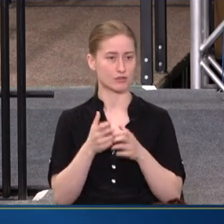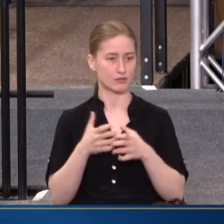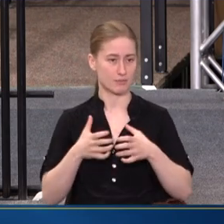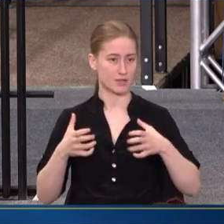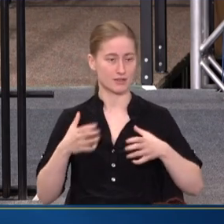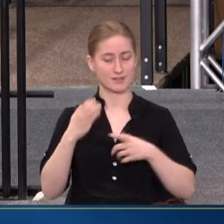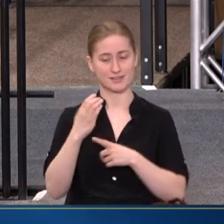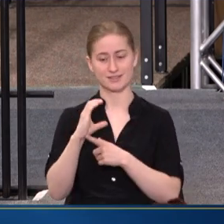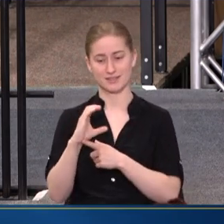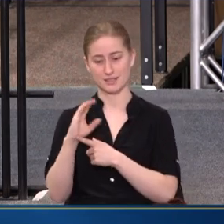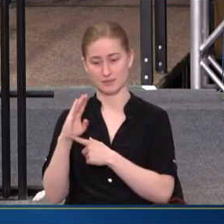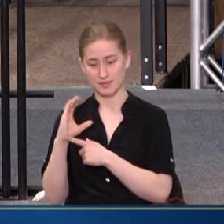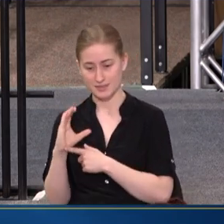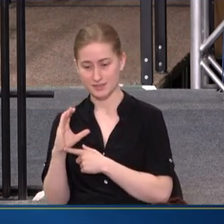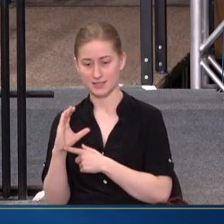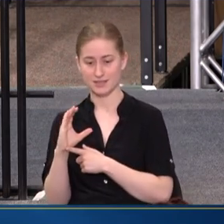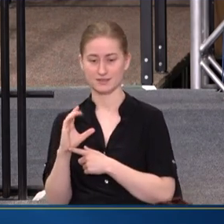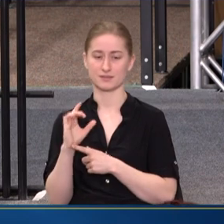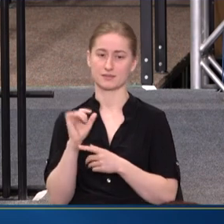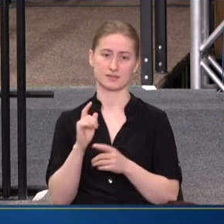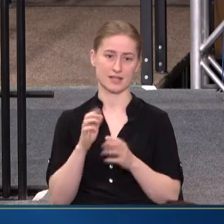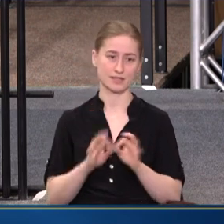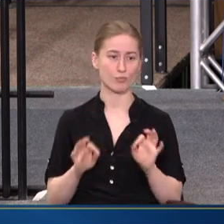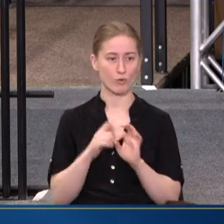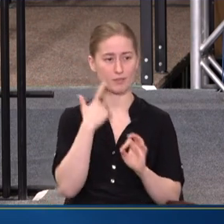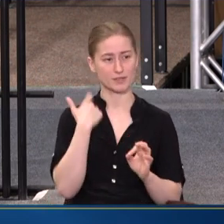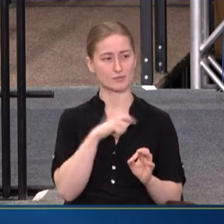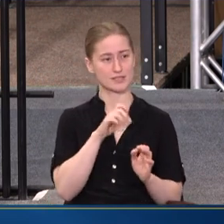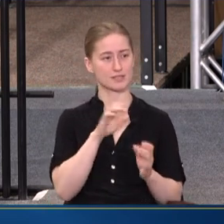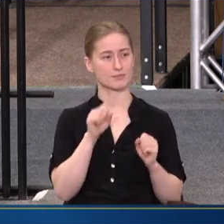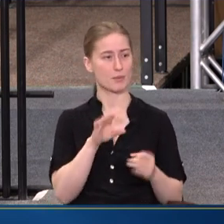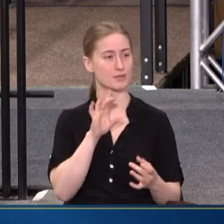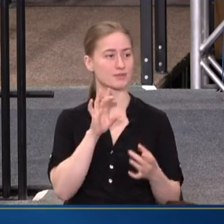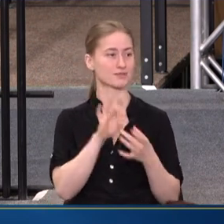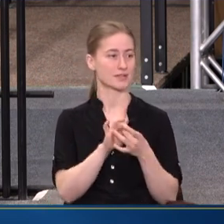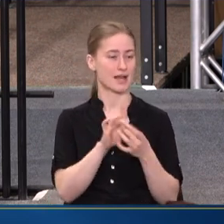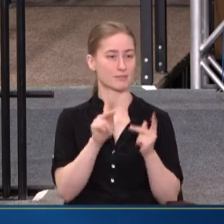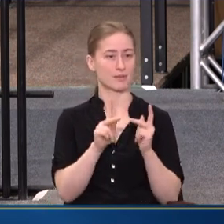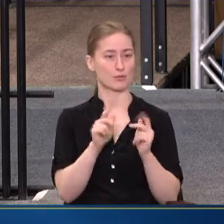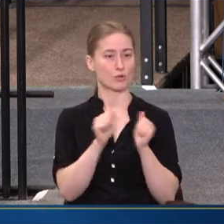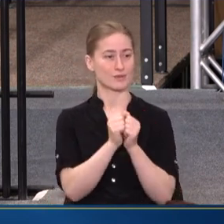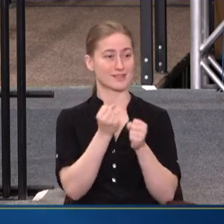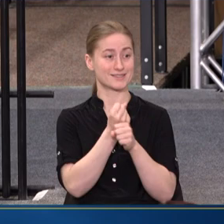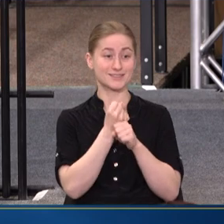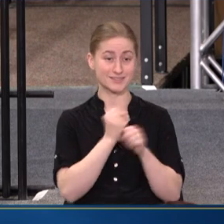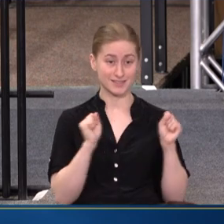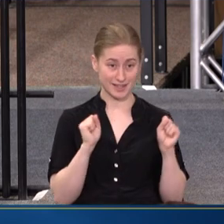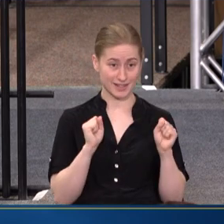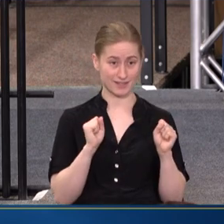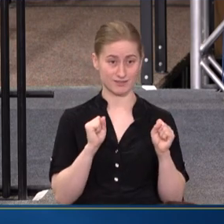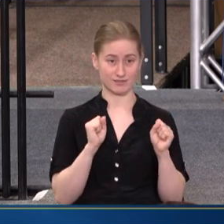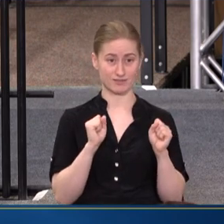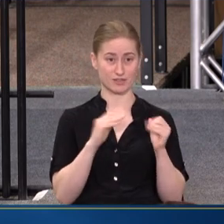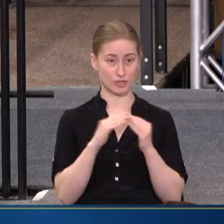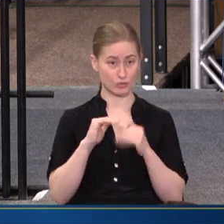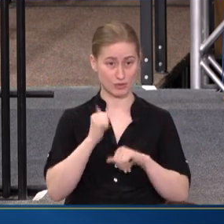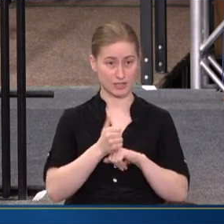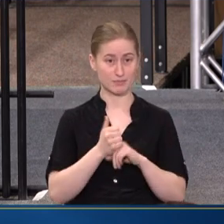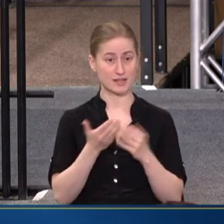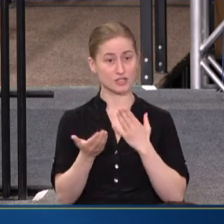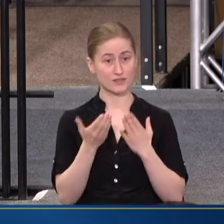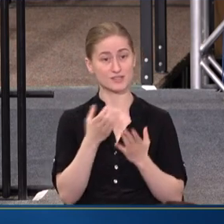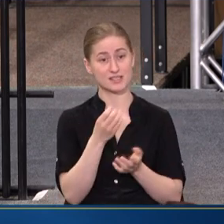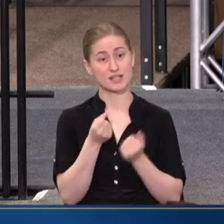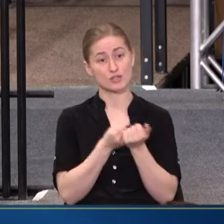CCBHC'S. THAT'S IMPORTANT BECAUSE WE NEED TO BE ABLE TO CONNECT FOLKS TO SAFE, YOU KNOW, COMMUNITY-BASED SERVICES AND